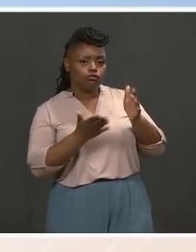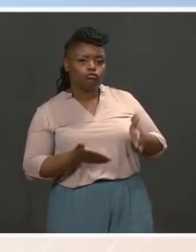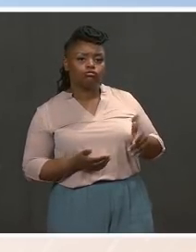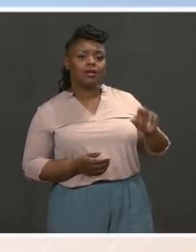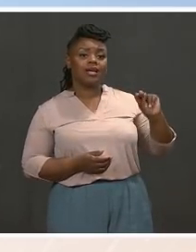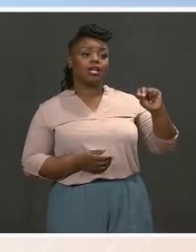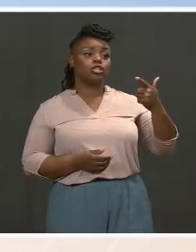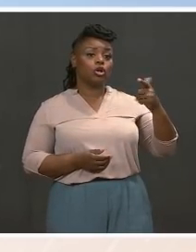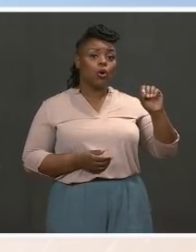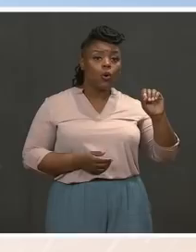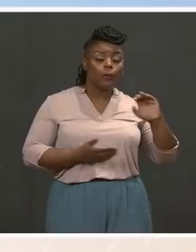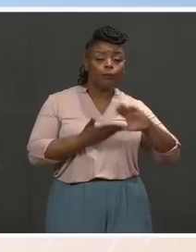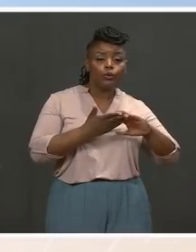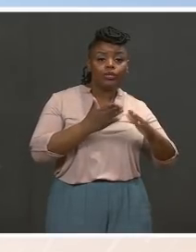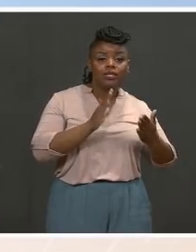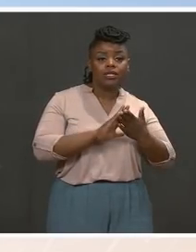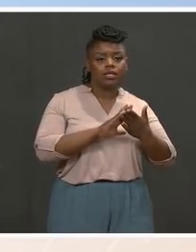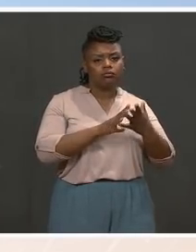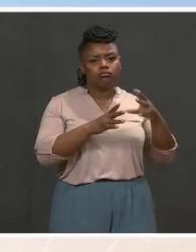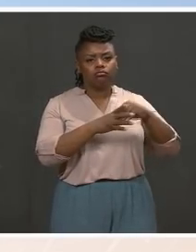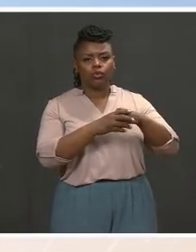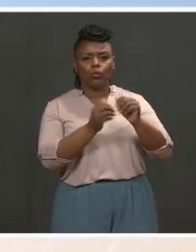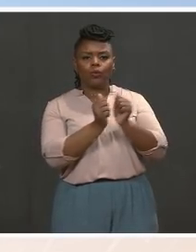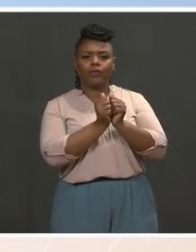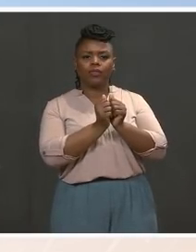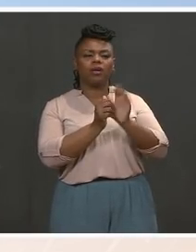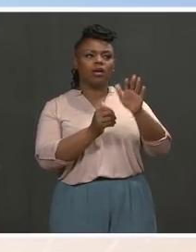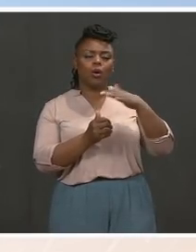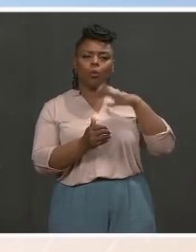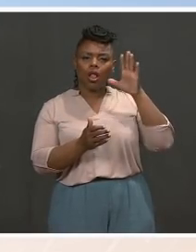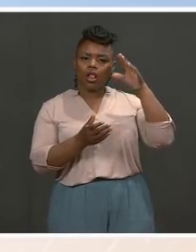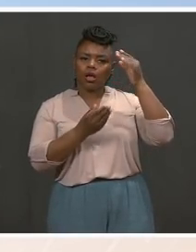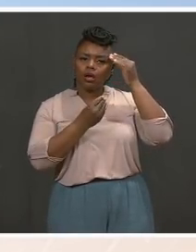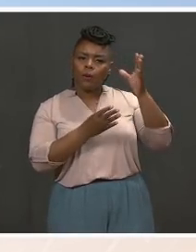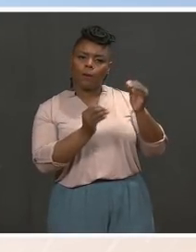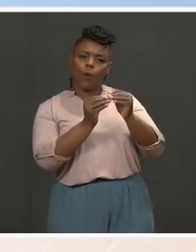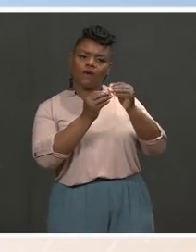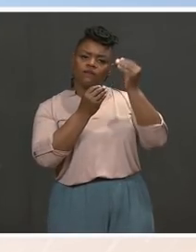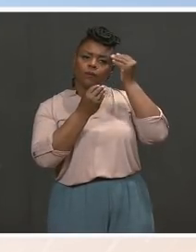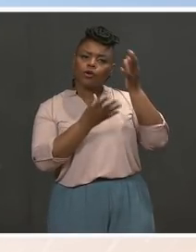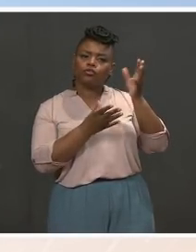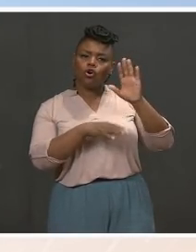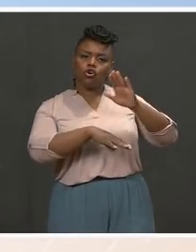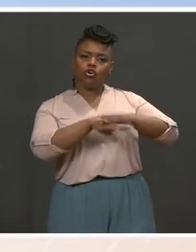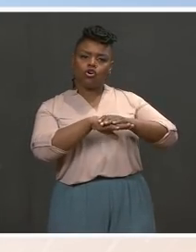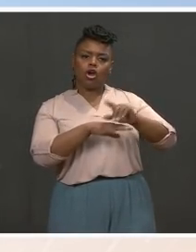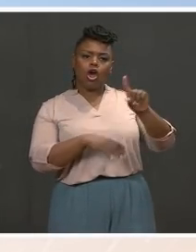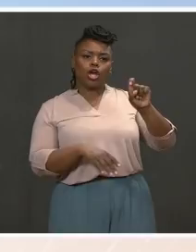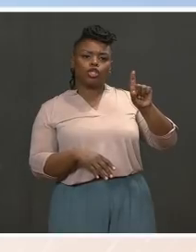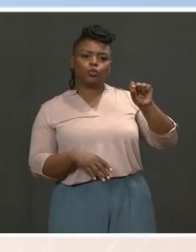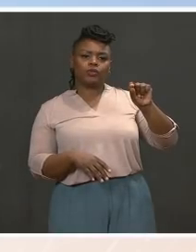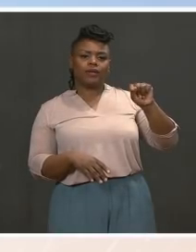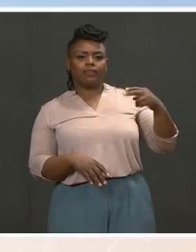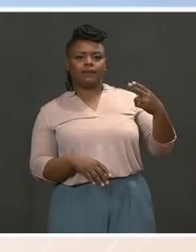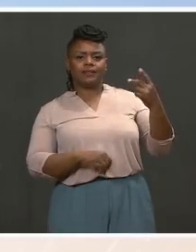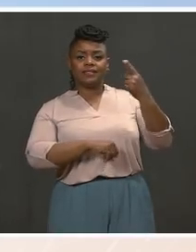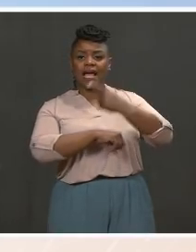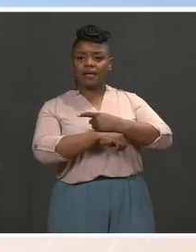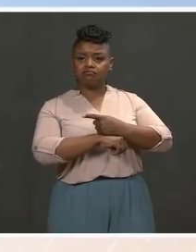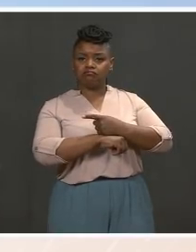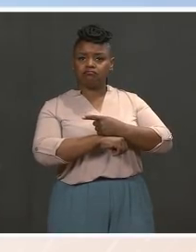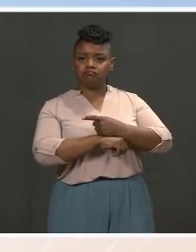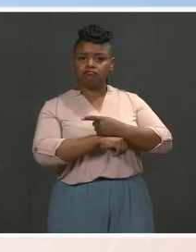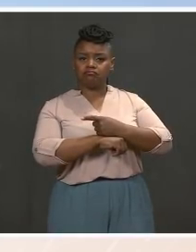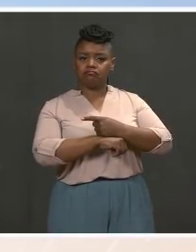here. There will be an update provided at day 120. That will be more of an official report and update out of the Department of Homeland Security.